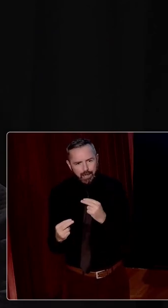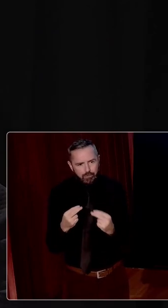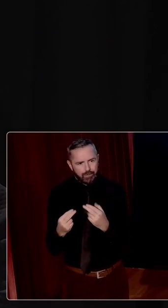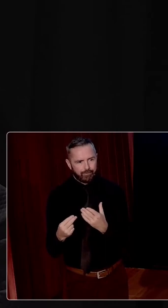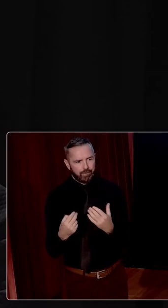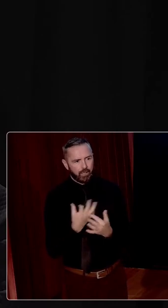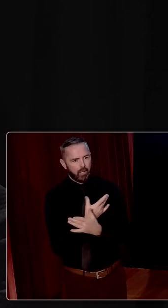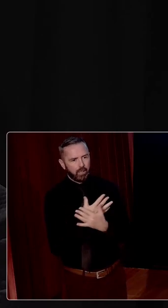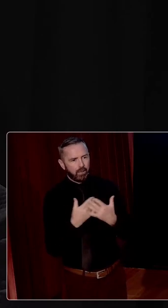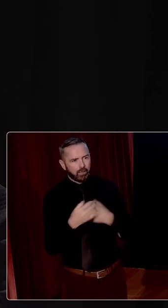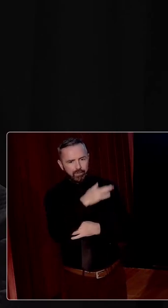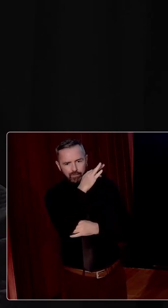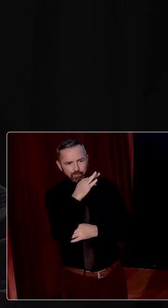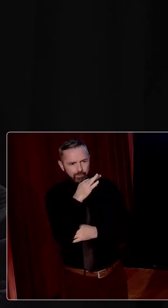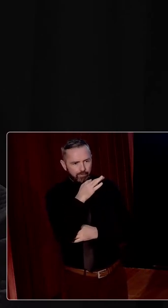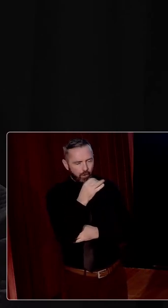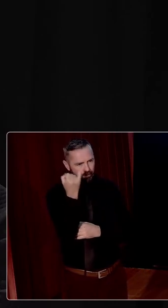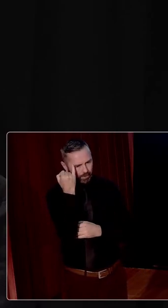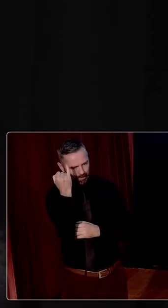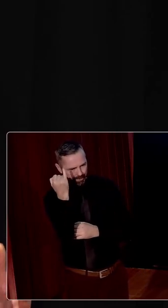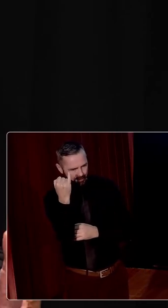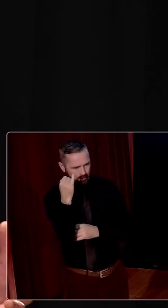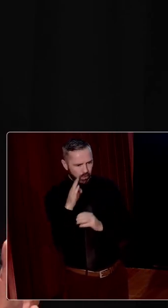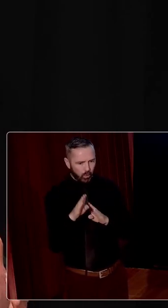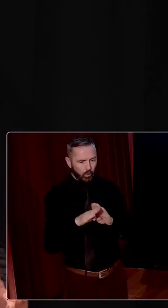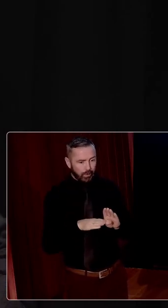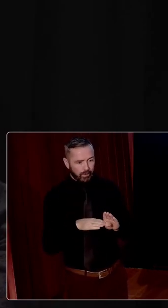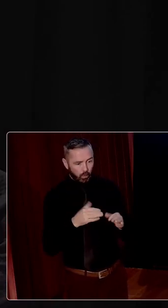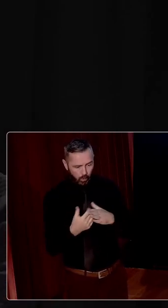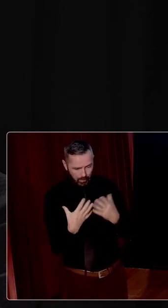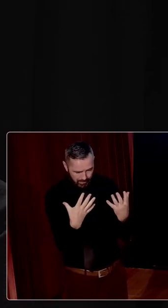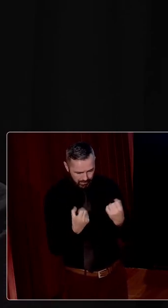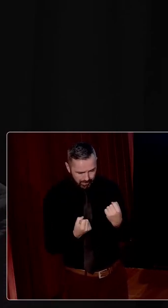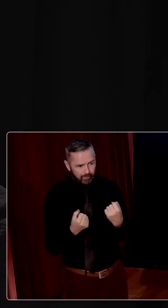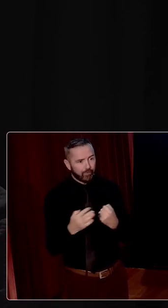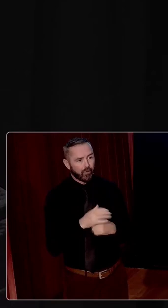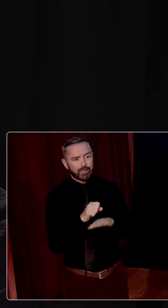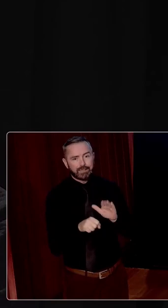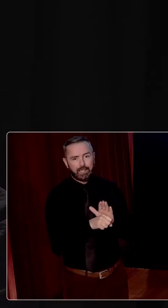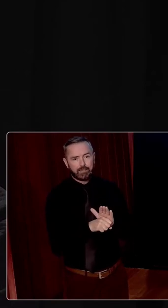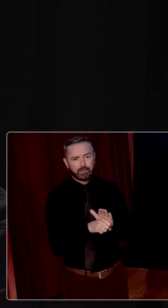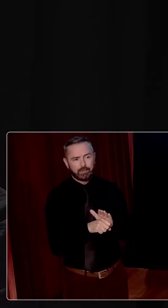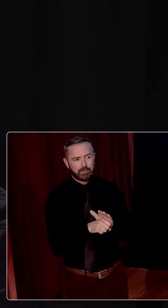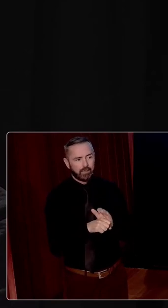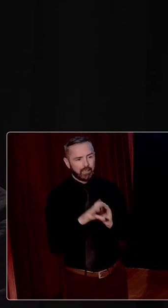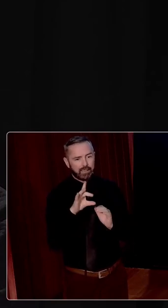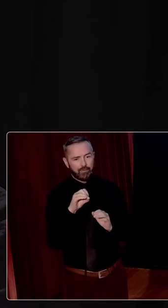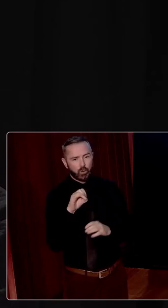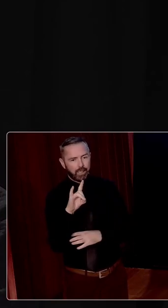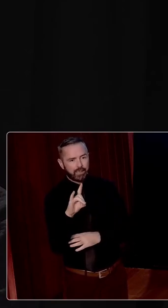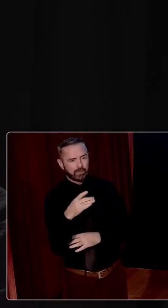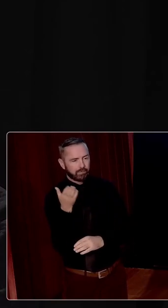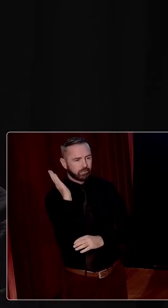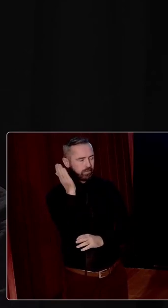contrived and false dichotomies in relation to the contested state. We have, for example, Kevin O'Higgins gave